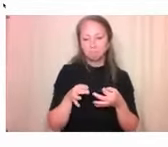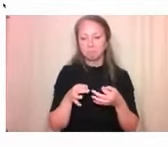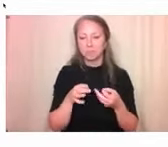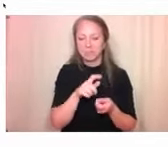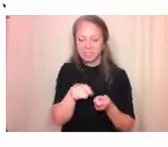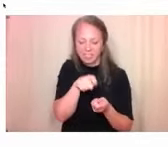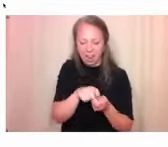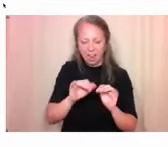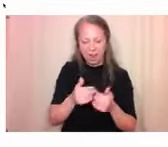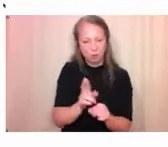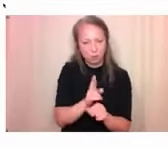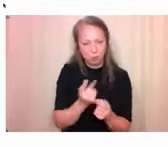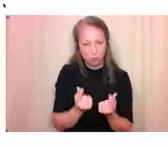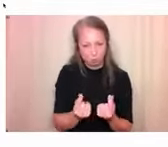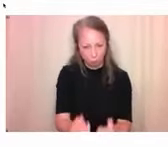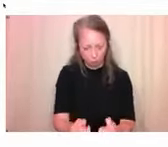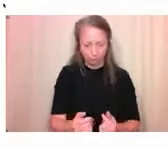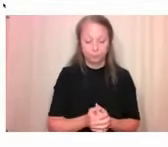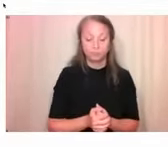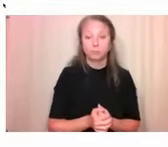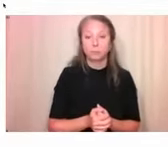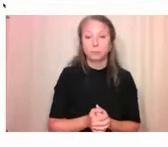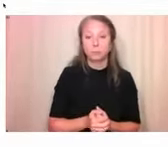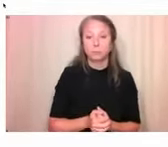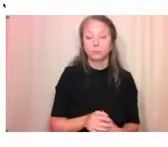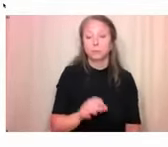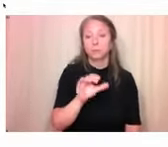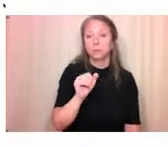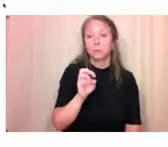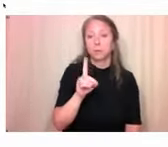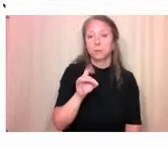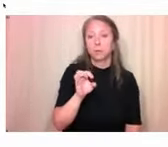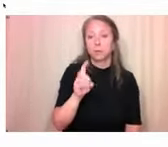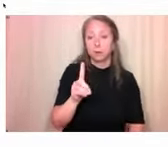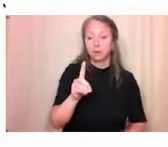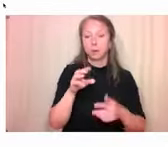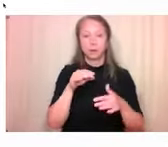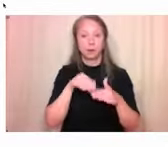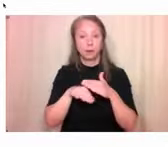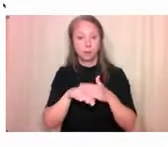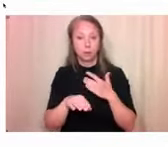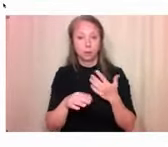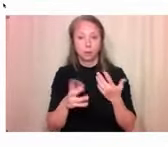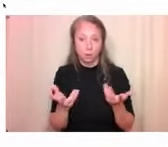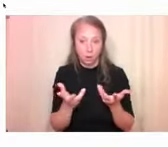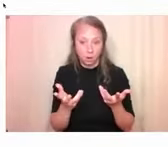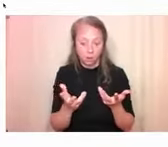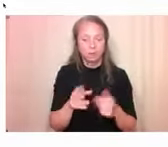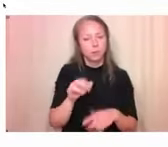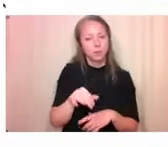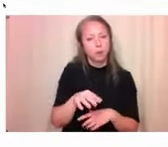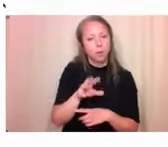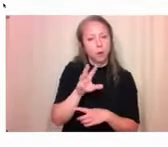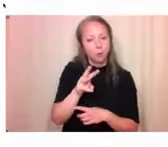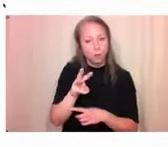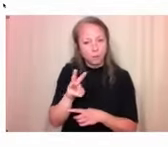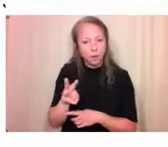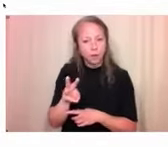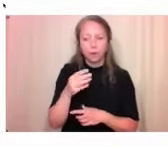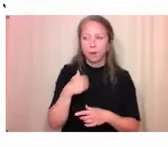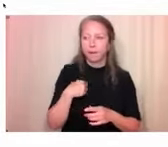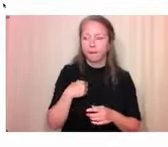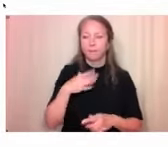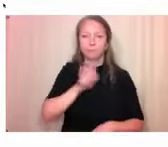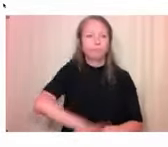Candid Access is a website that includes a collection of crowdsourced photos across the province of Nova